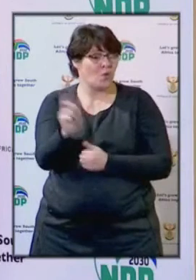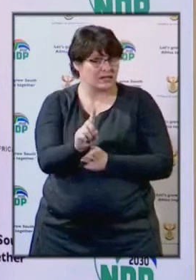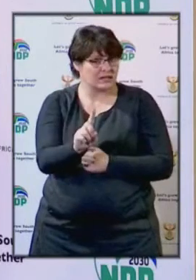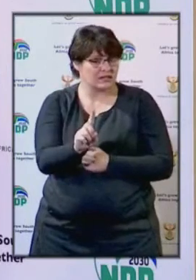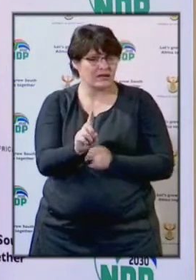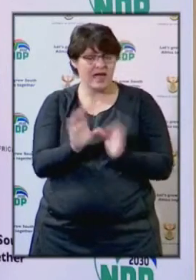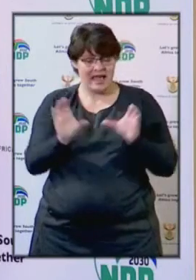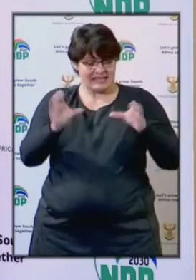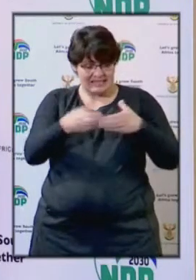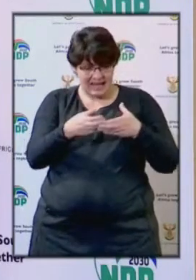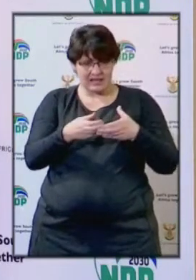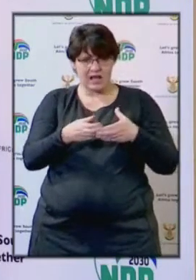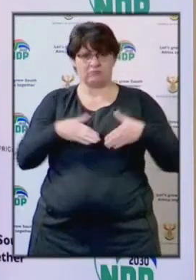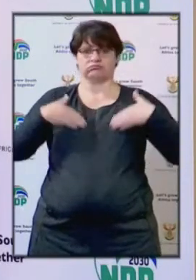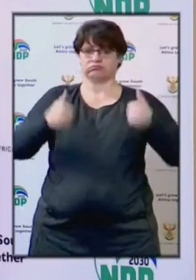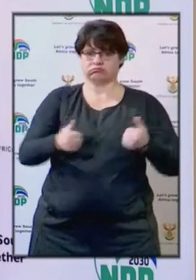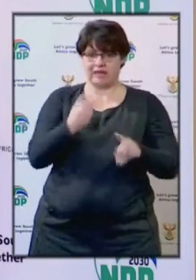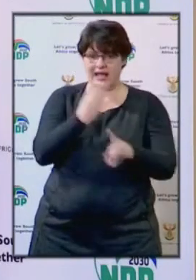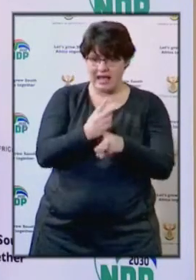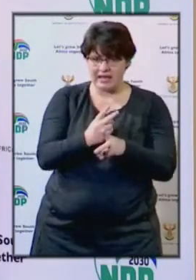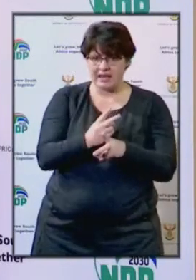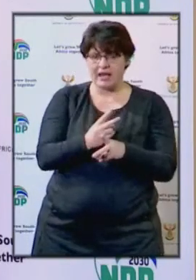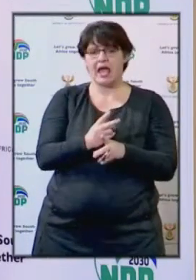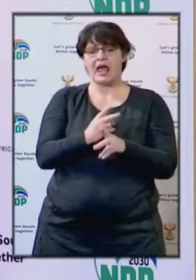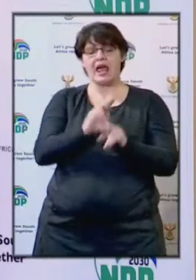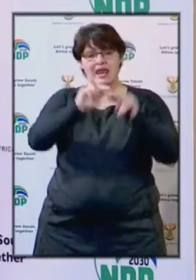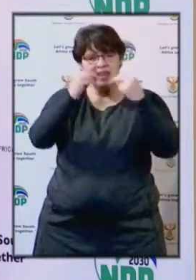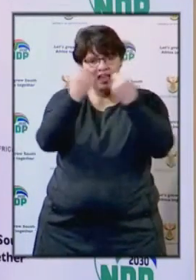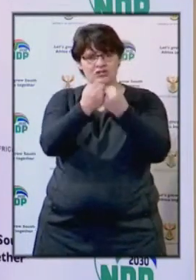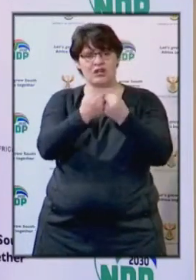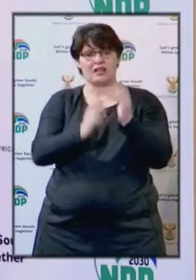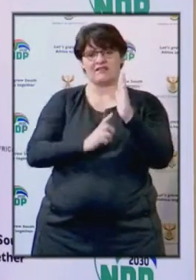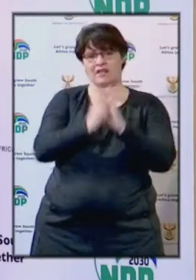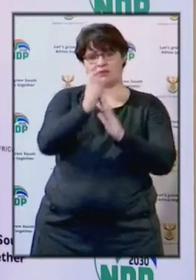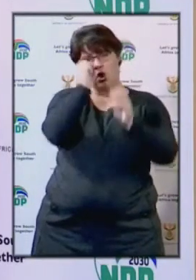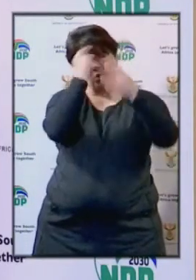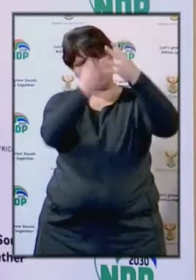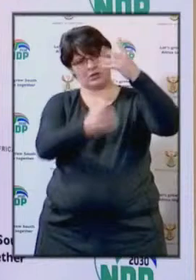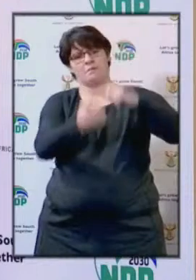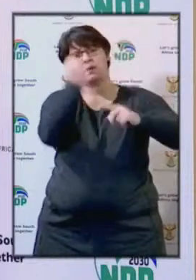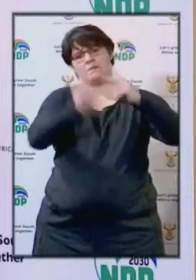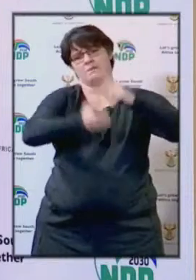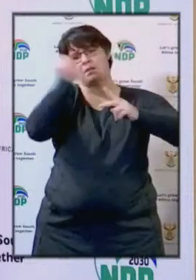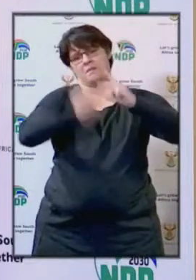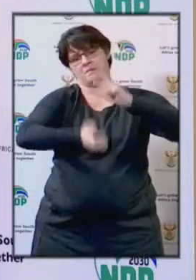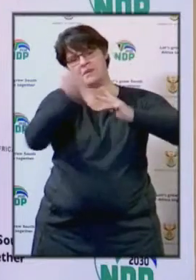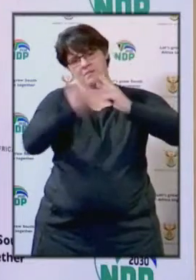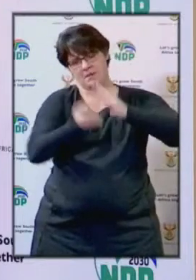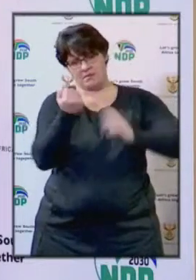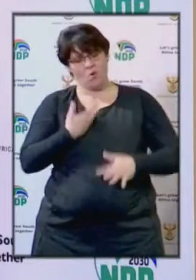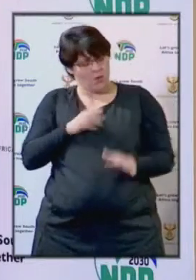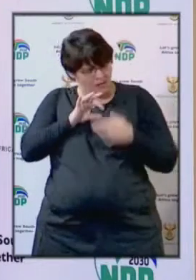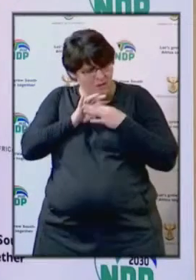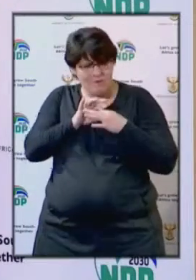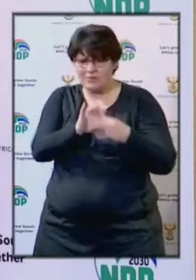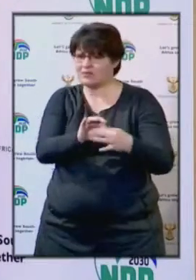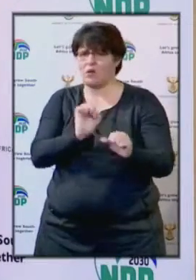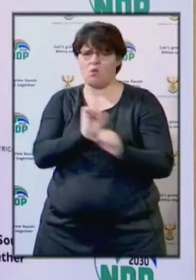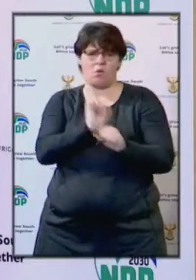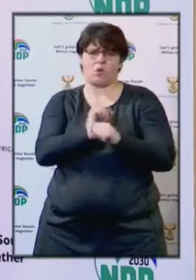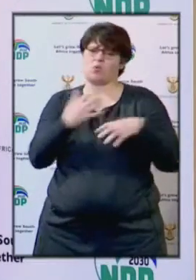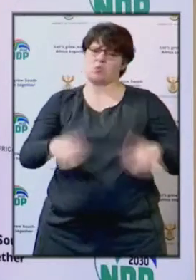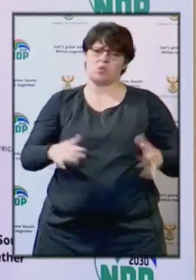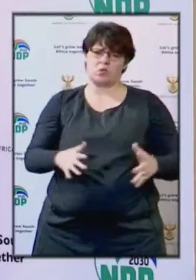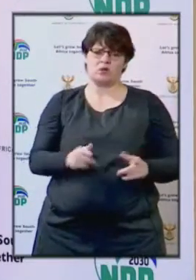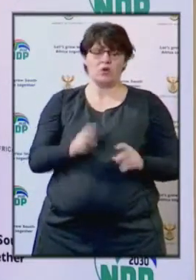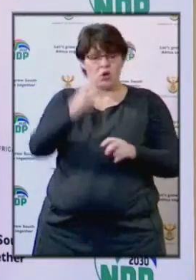sector recovery meets its national developmental objectives. We remain committed to work tirelessly to